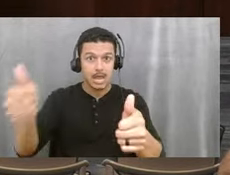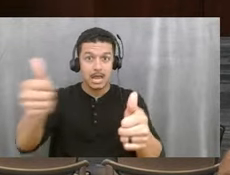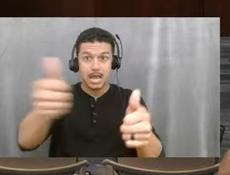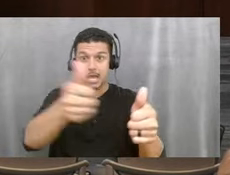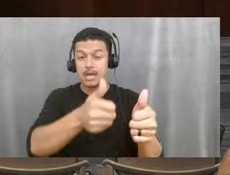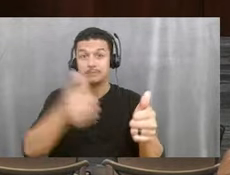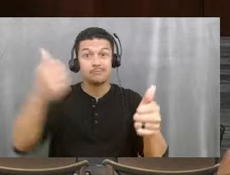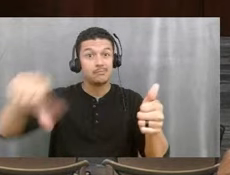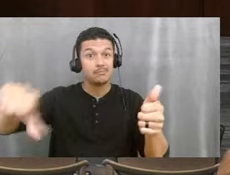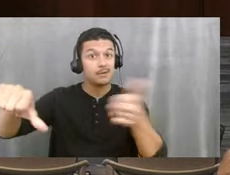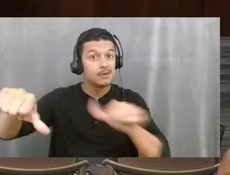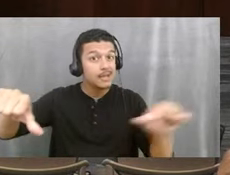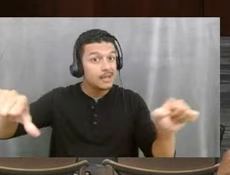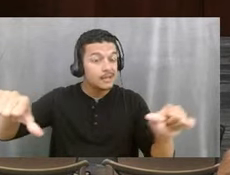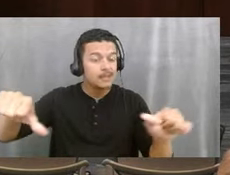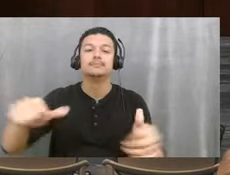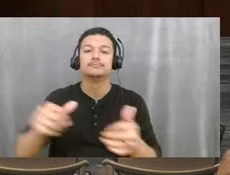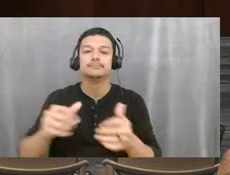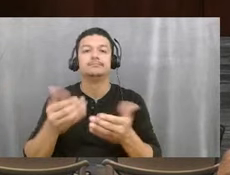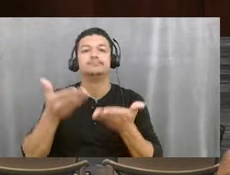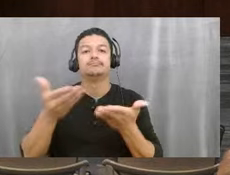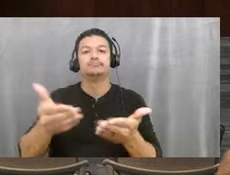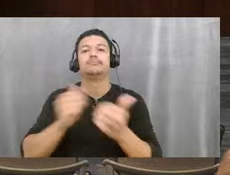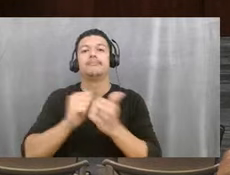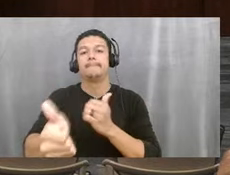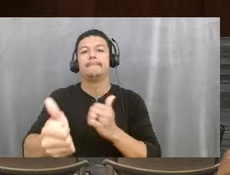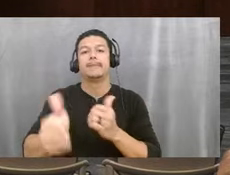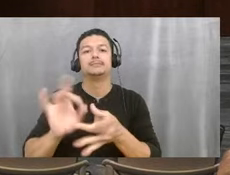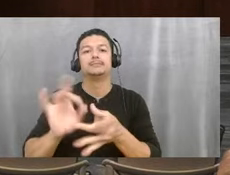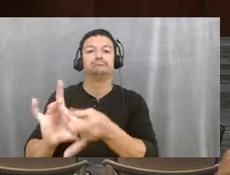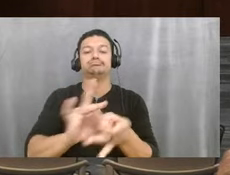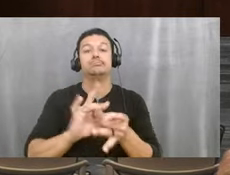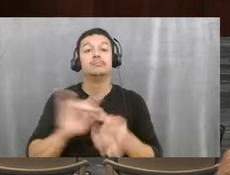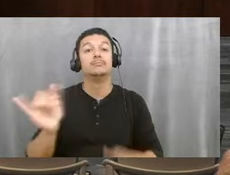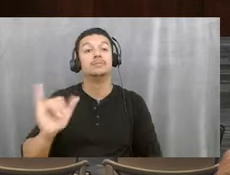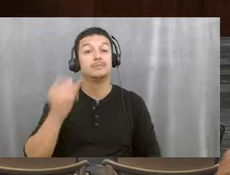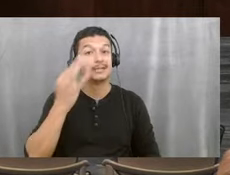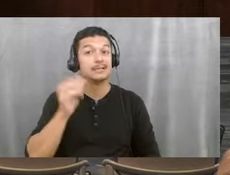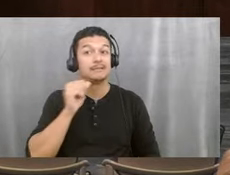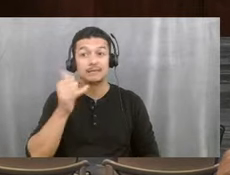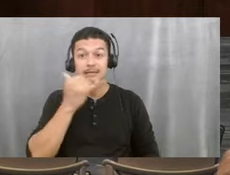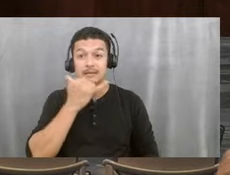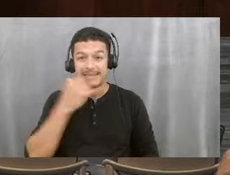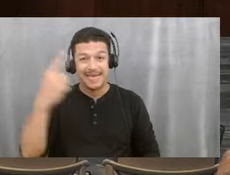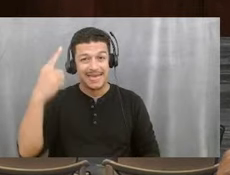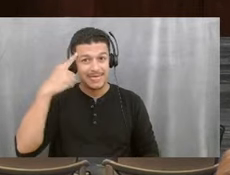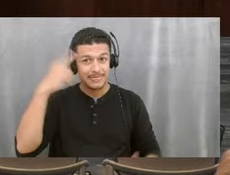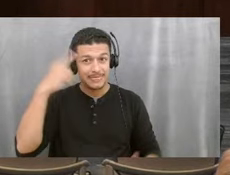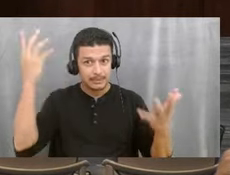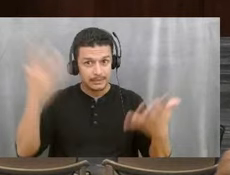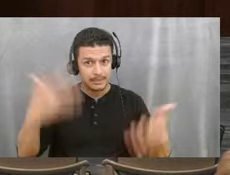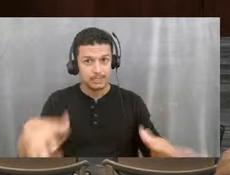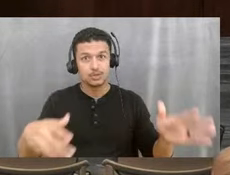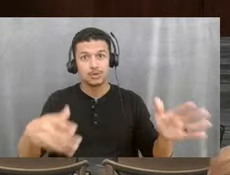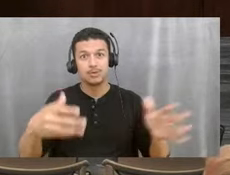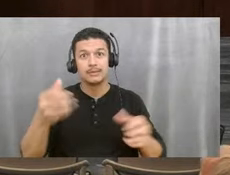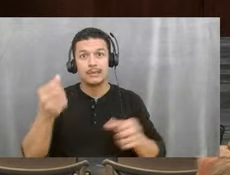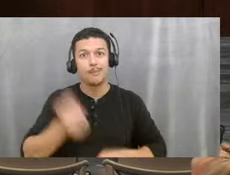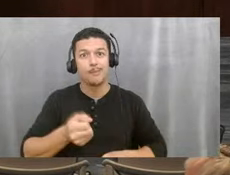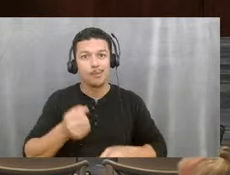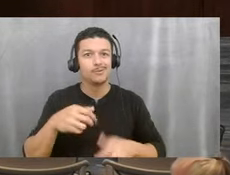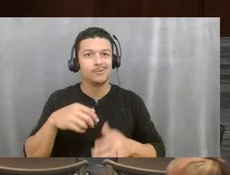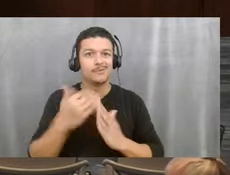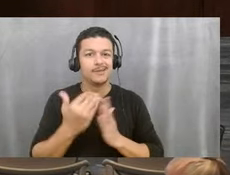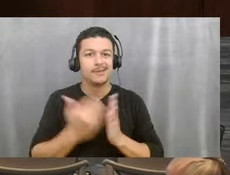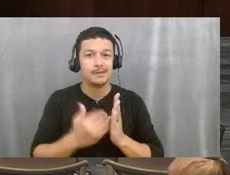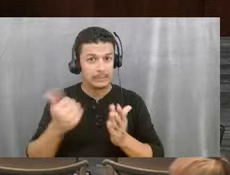opposed, motion passes unanimously. And if I'm not mistaken, that is all of the pulled consent agenda items. Is that correct? Did I miss